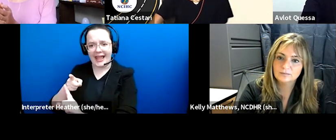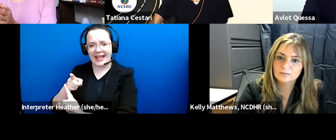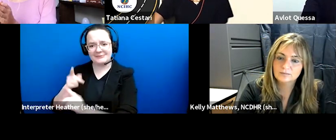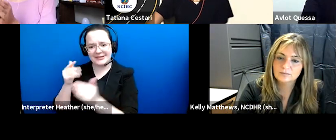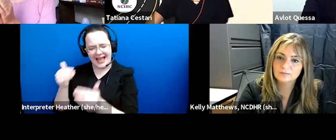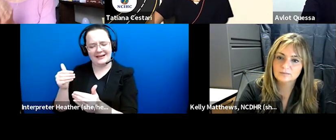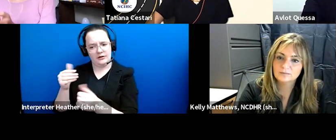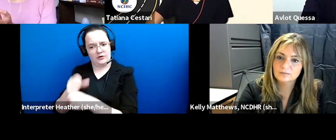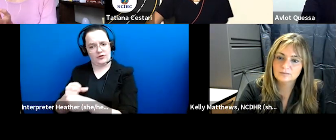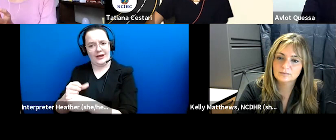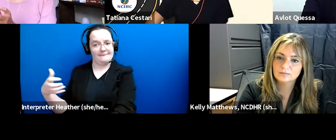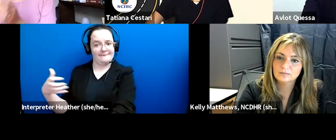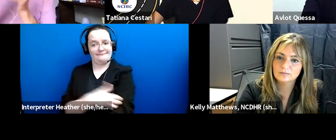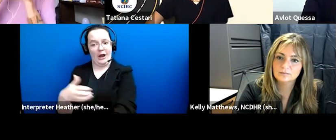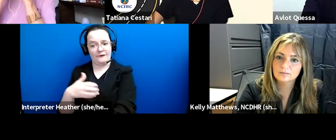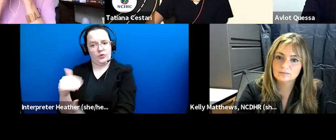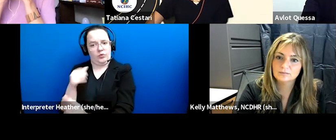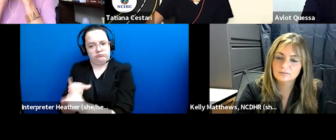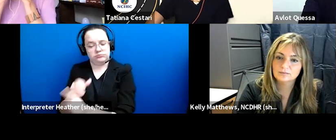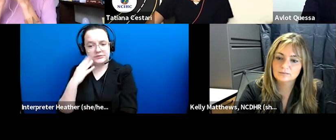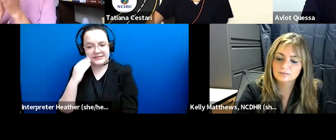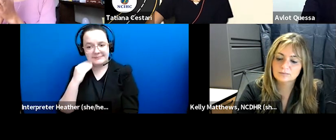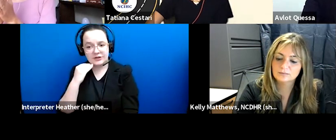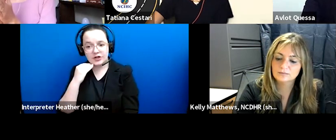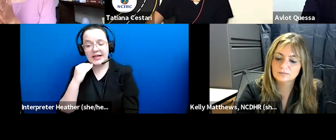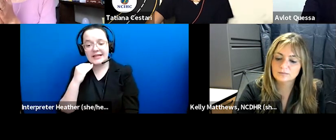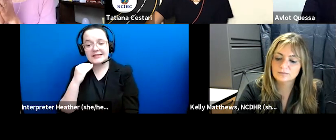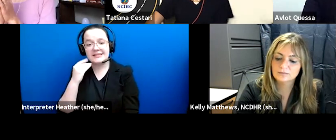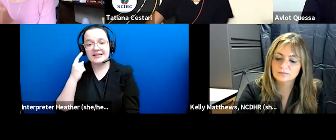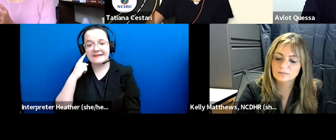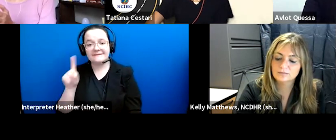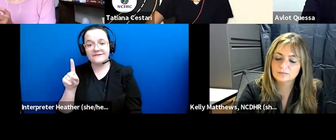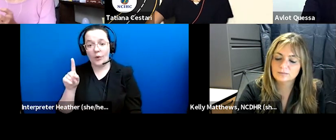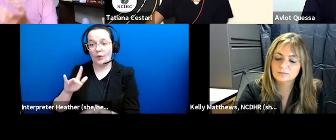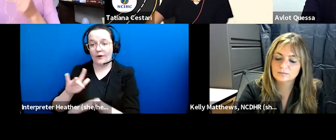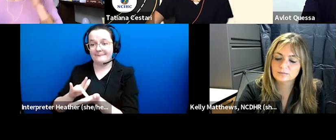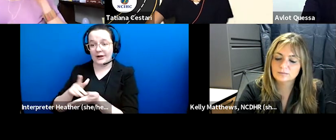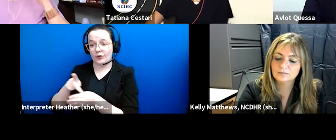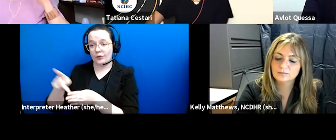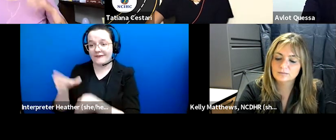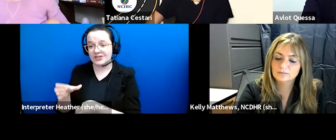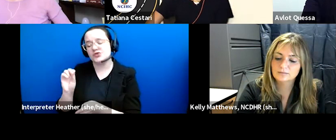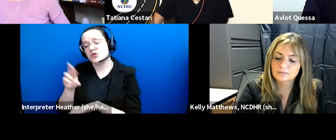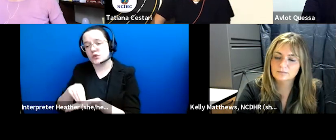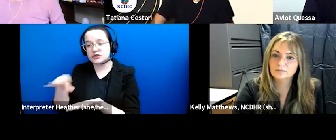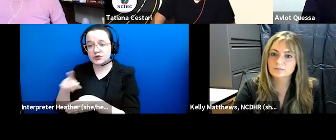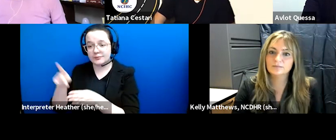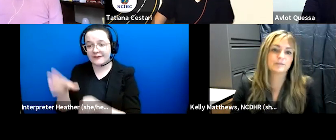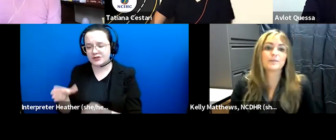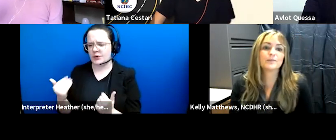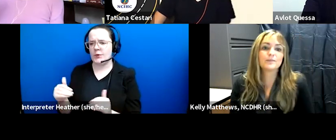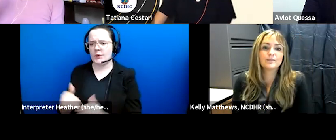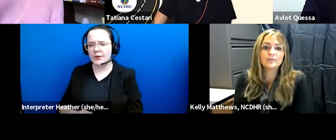powerful experience for um medical professionals or student professionals uh